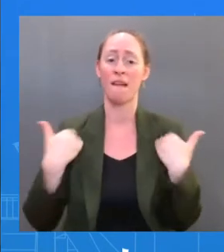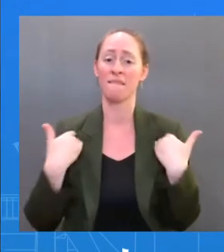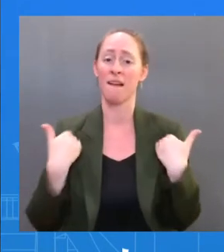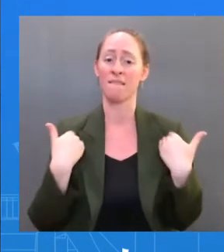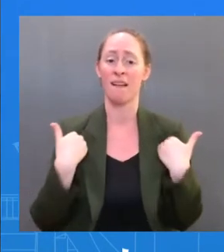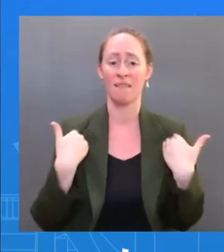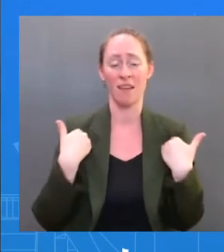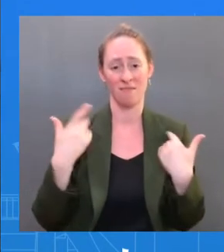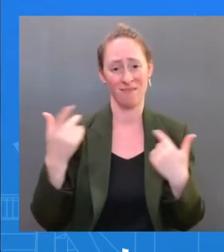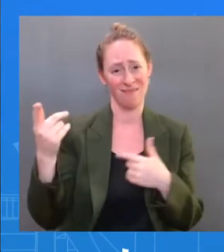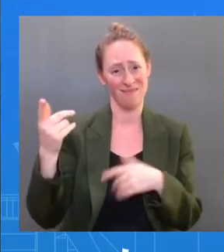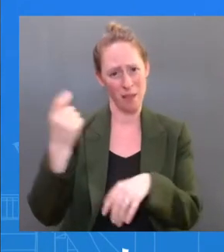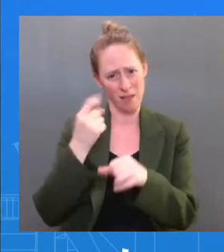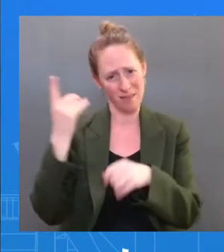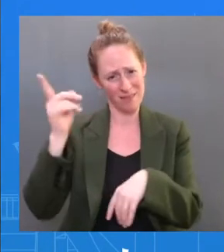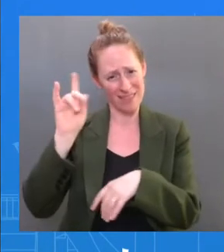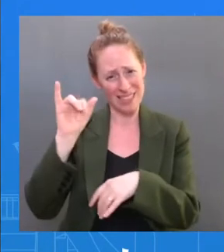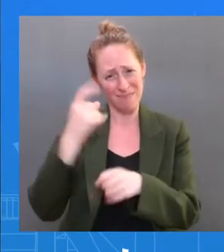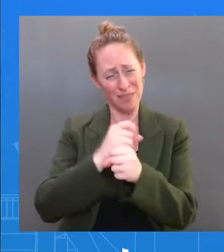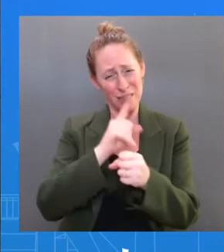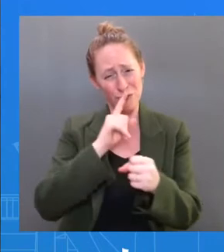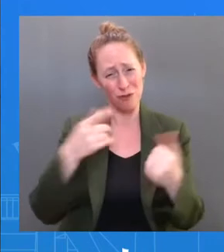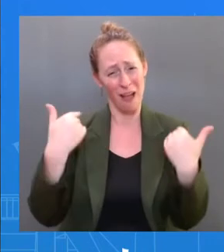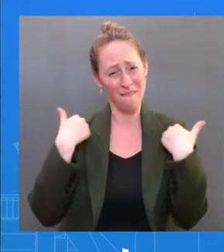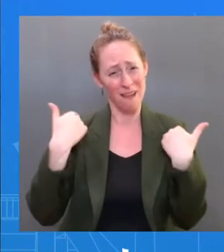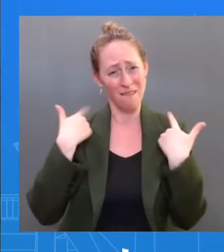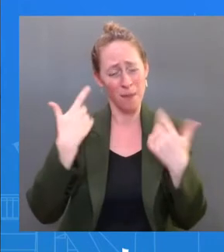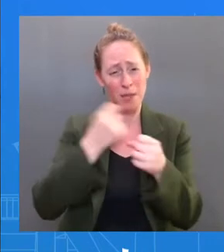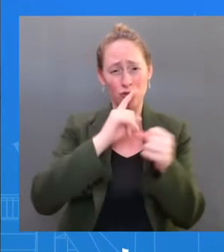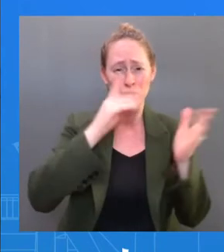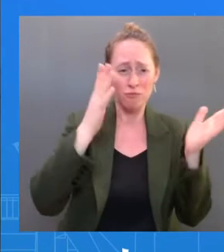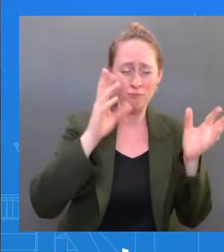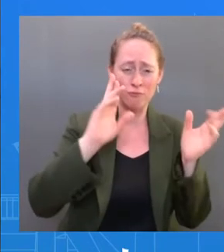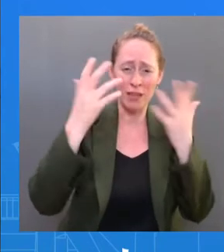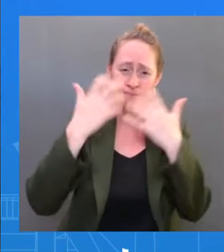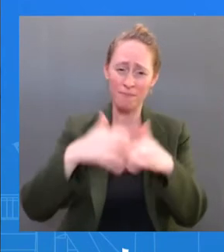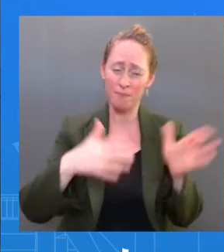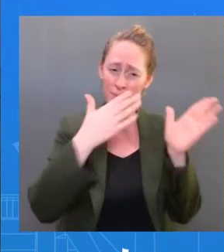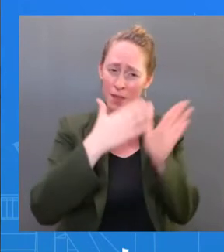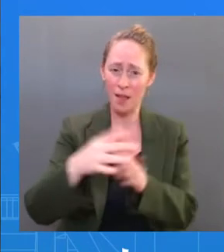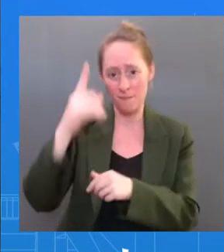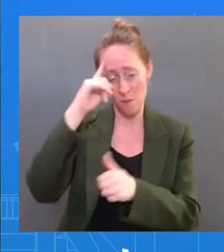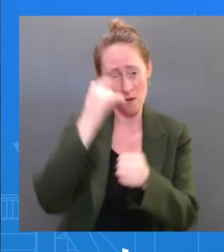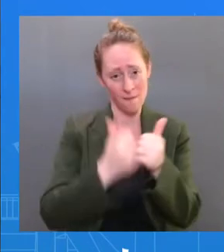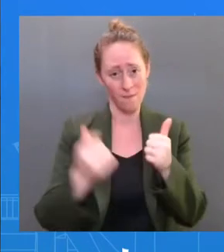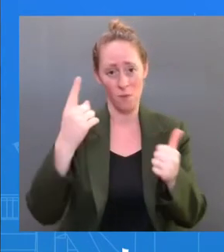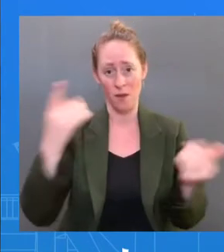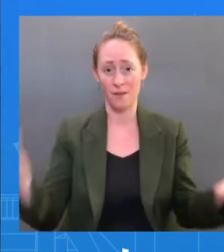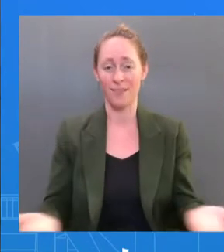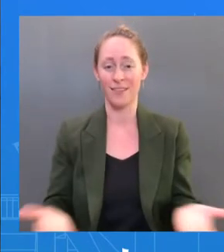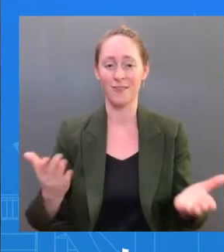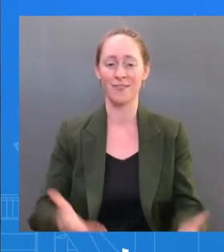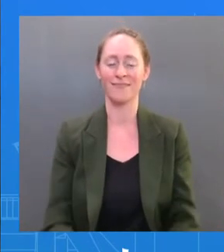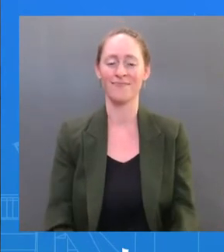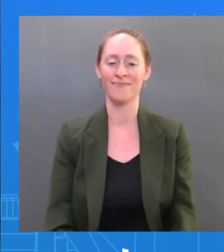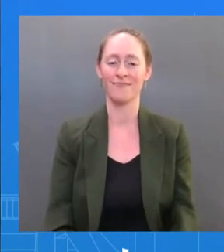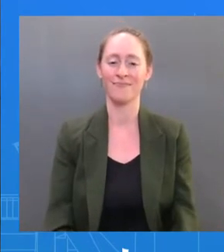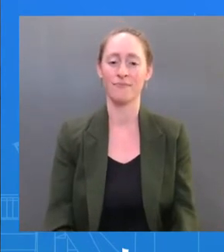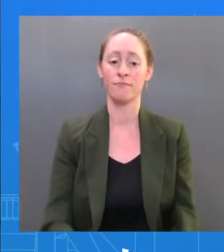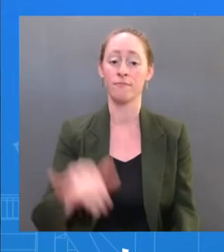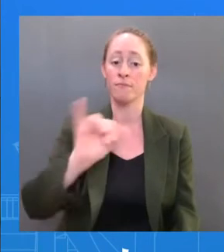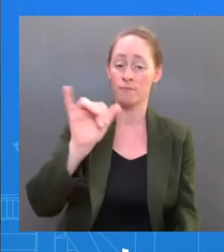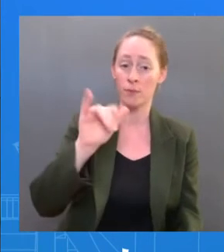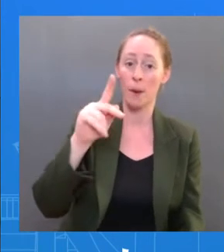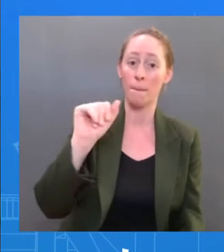COVID plan to get people vaccinated, boosted, and also Paxlovid, right? And so what's — what we need to know is he has